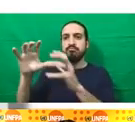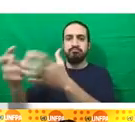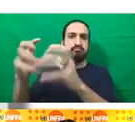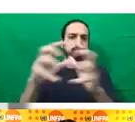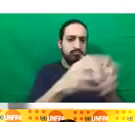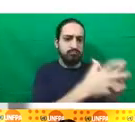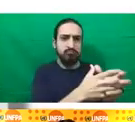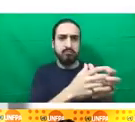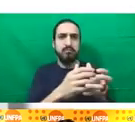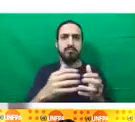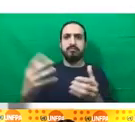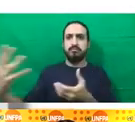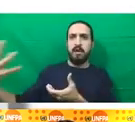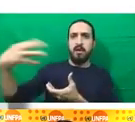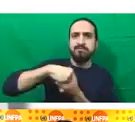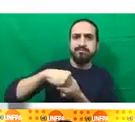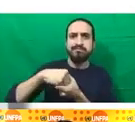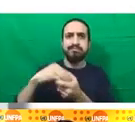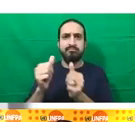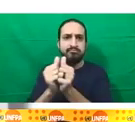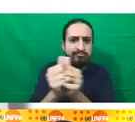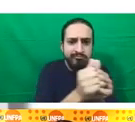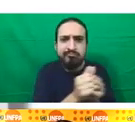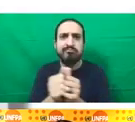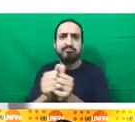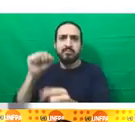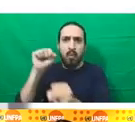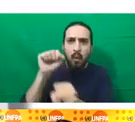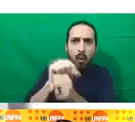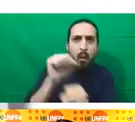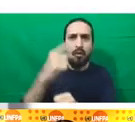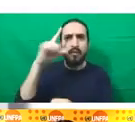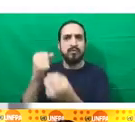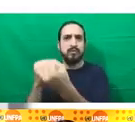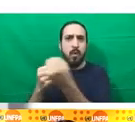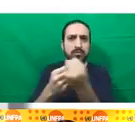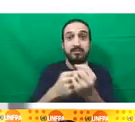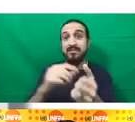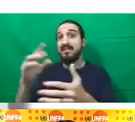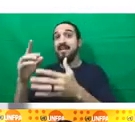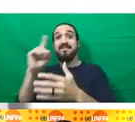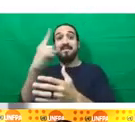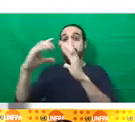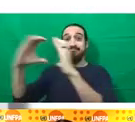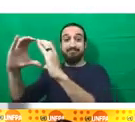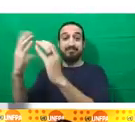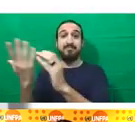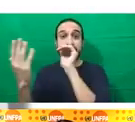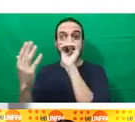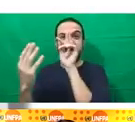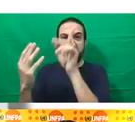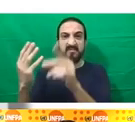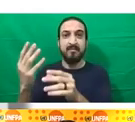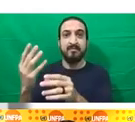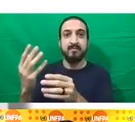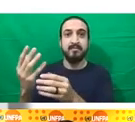these pillars of work. And the first pillar is all the work that we can do to ensure that we strengthen individual, community